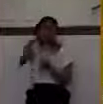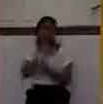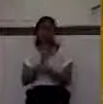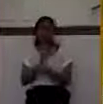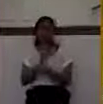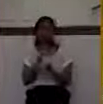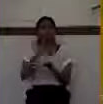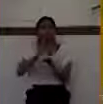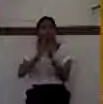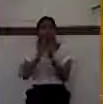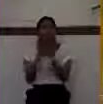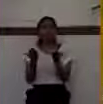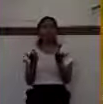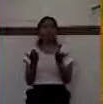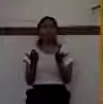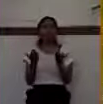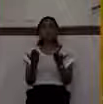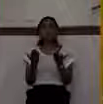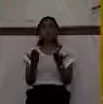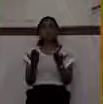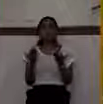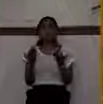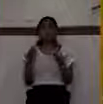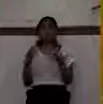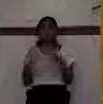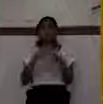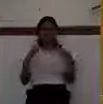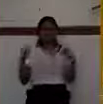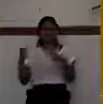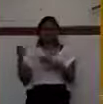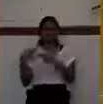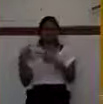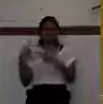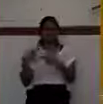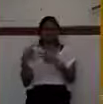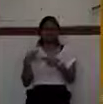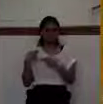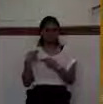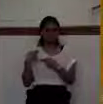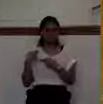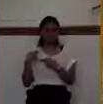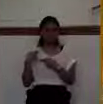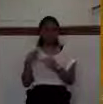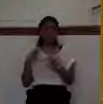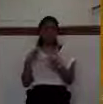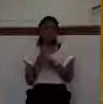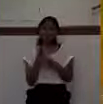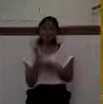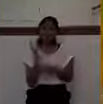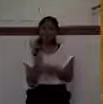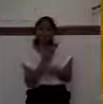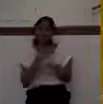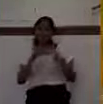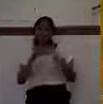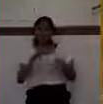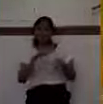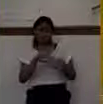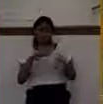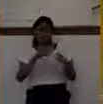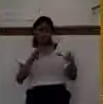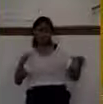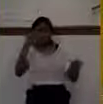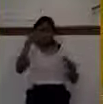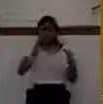huge task. Because what the Bible is doing is it's using human language to describe a